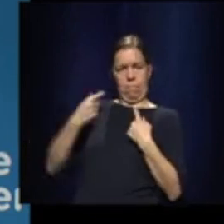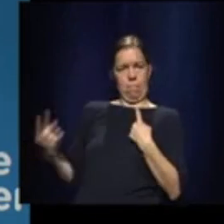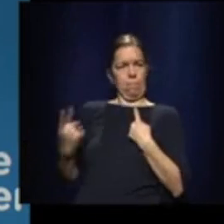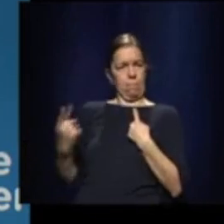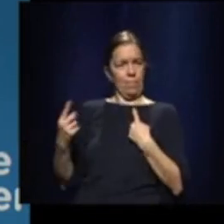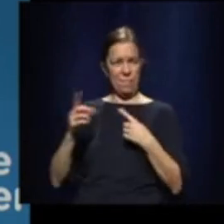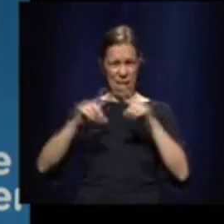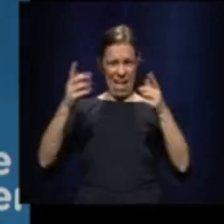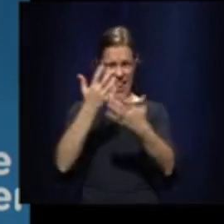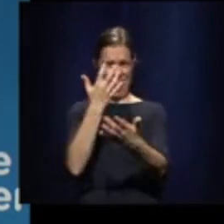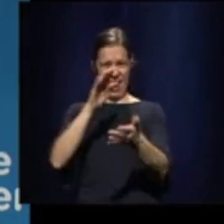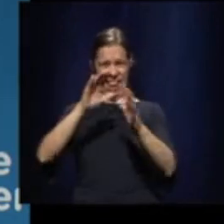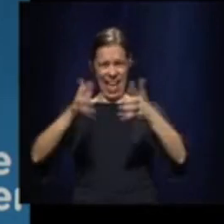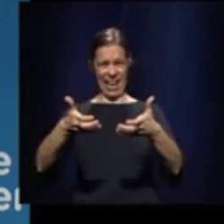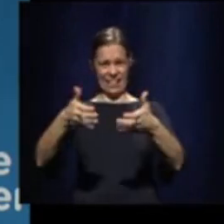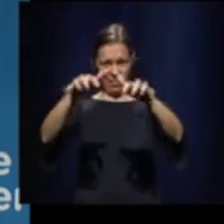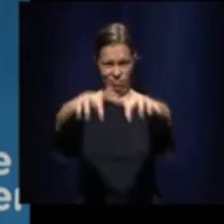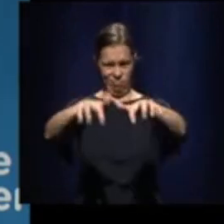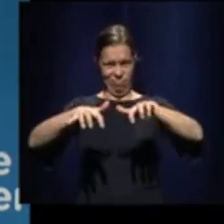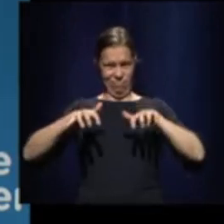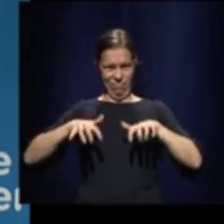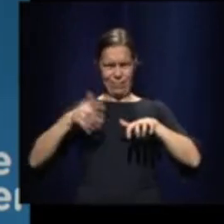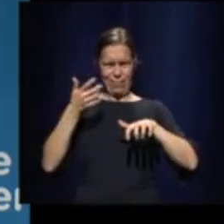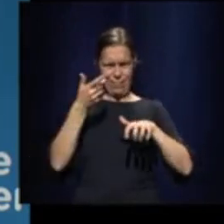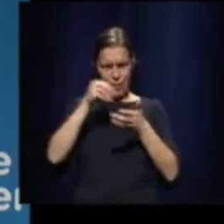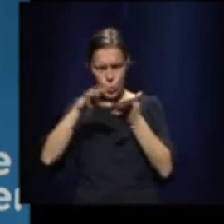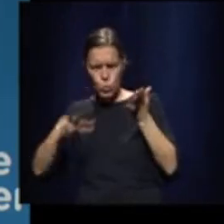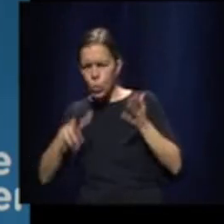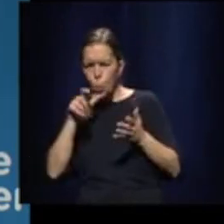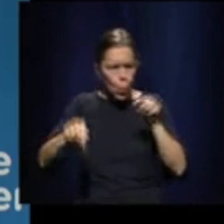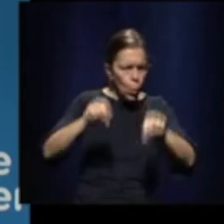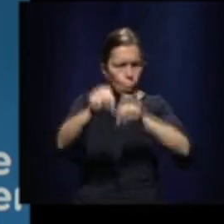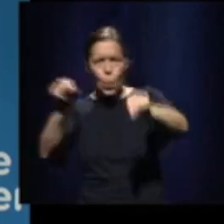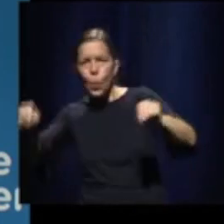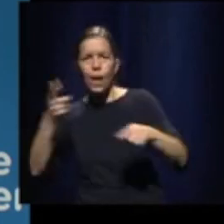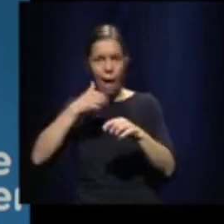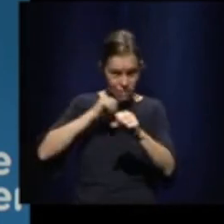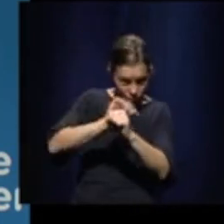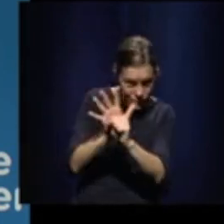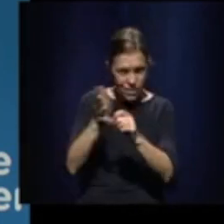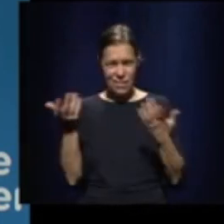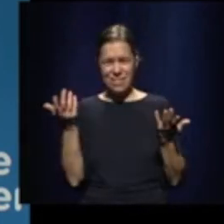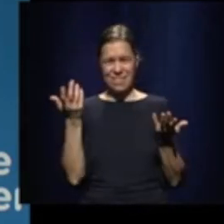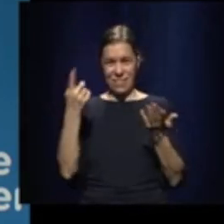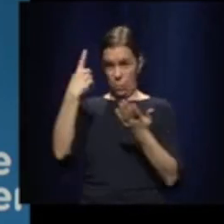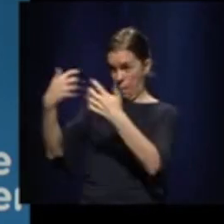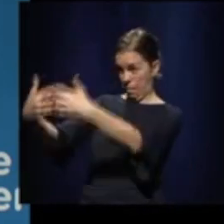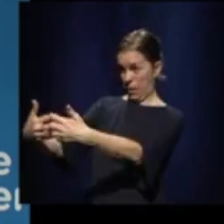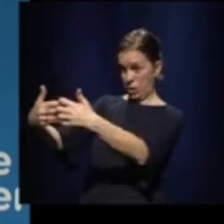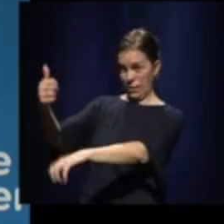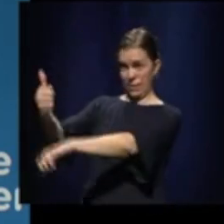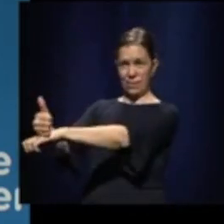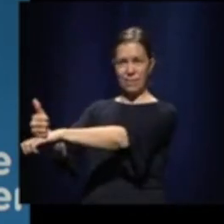could be infected, just putting one device in one spot is